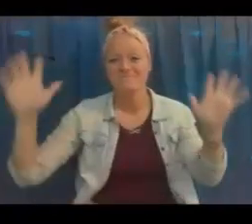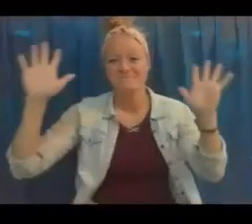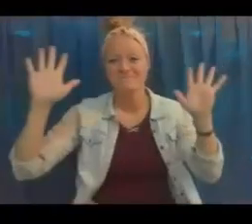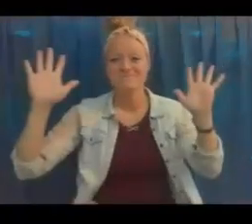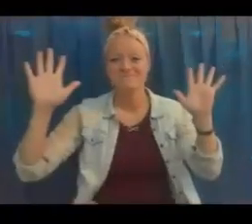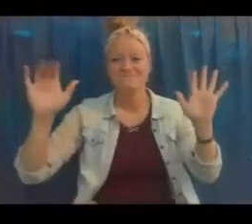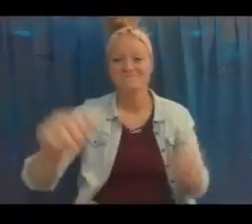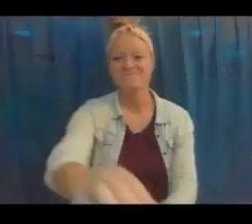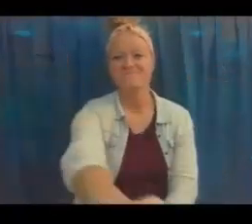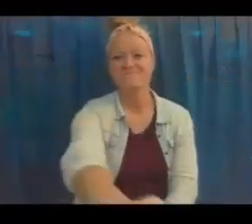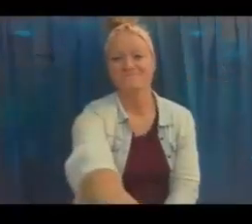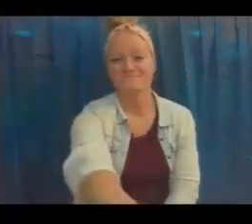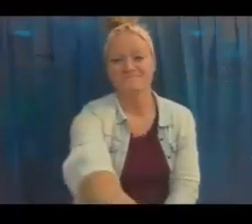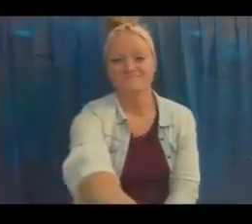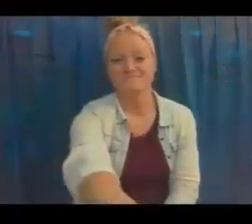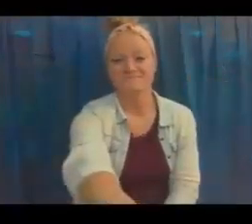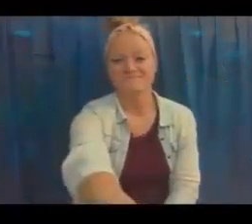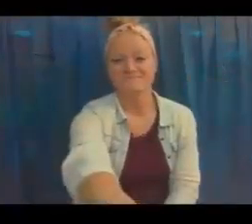The end. end.